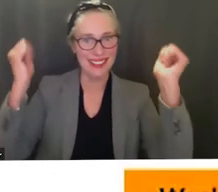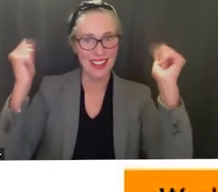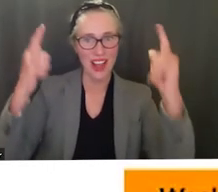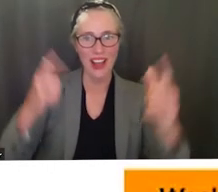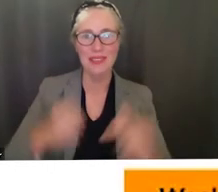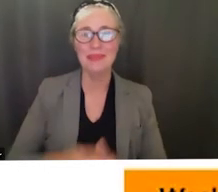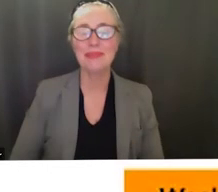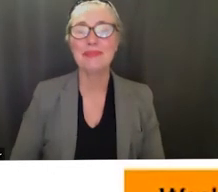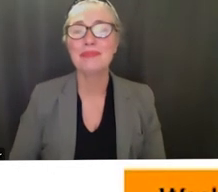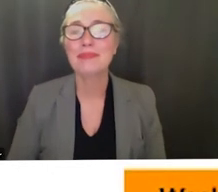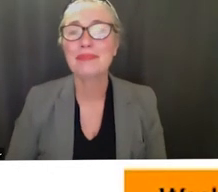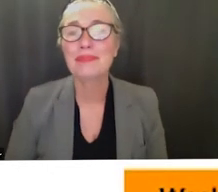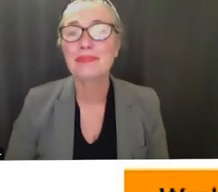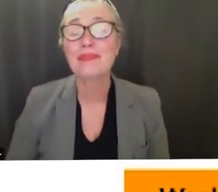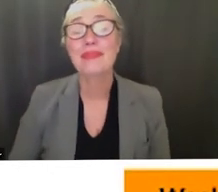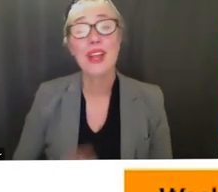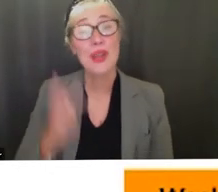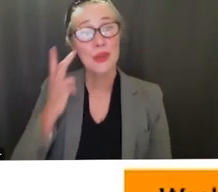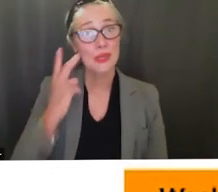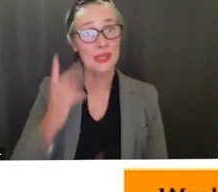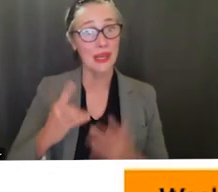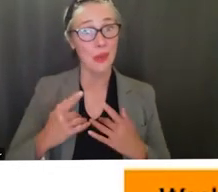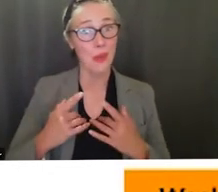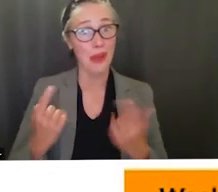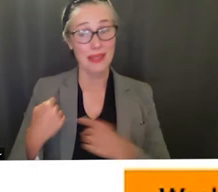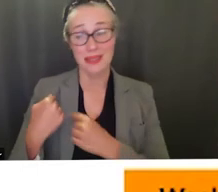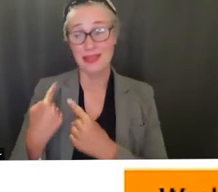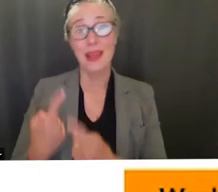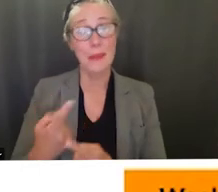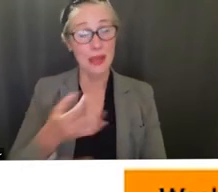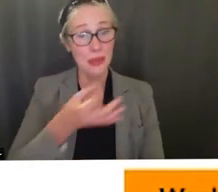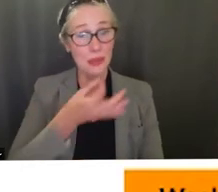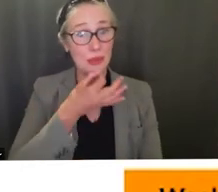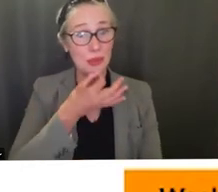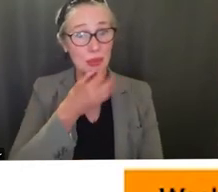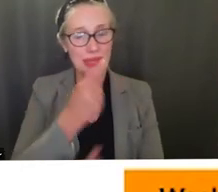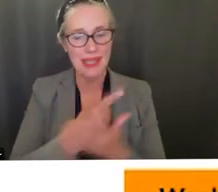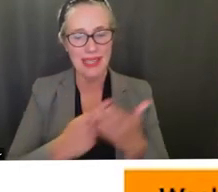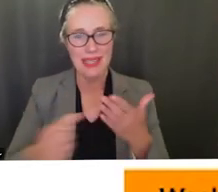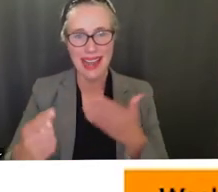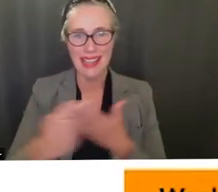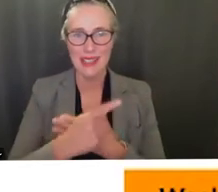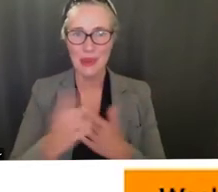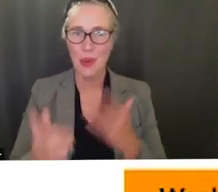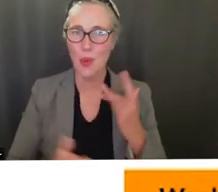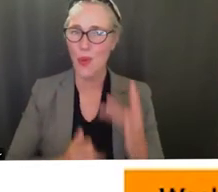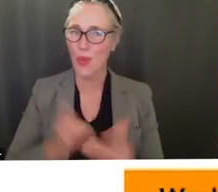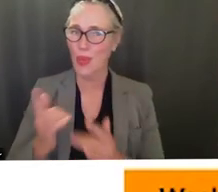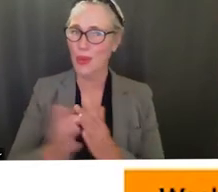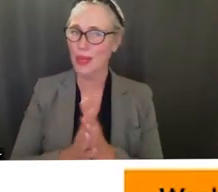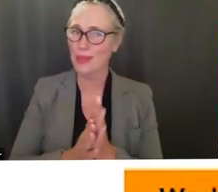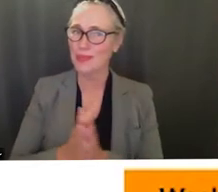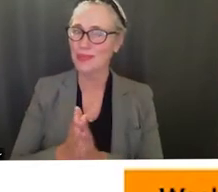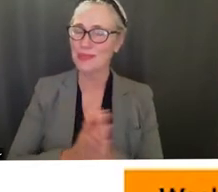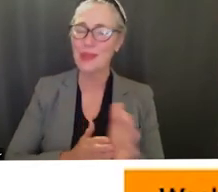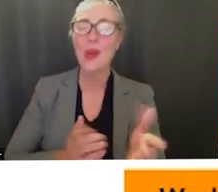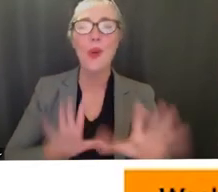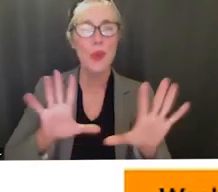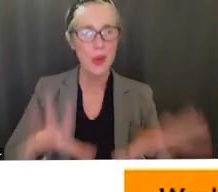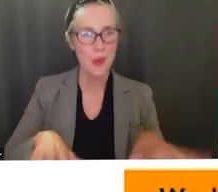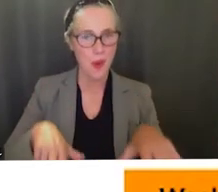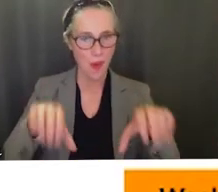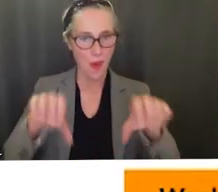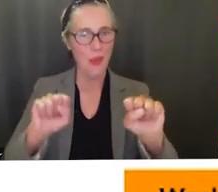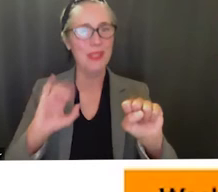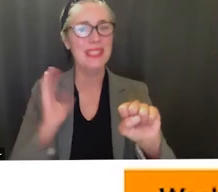little of what is upcoming and uh next week we are thrilled uh to be able to host our leadership